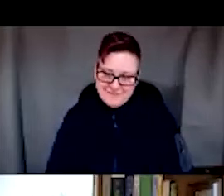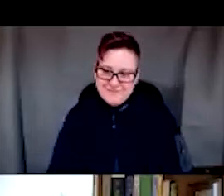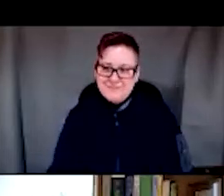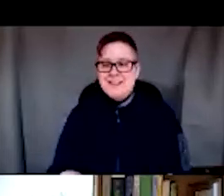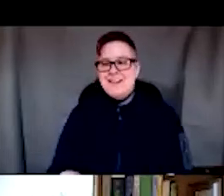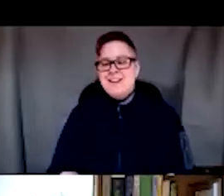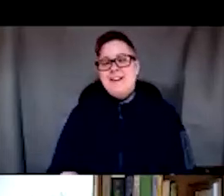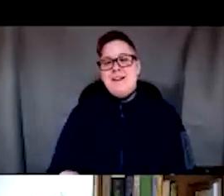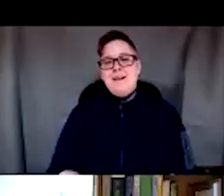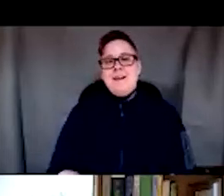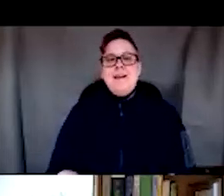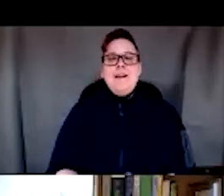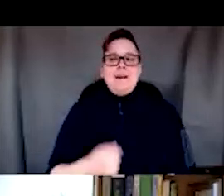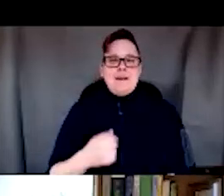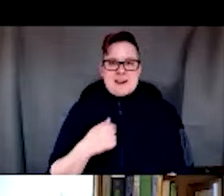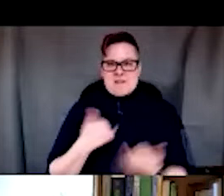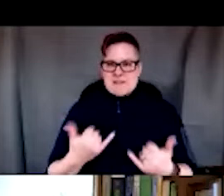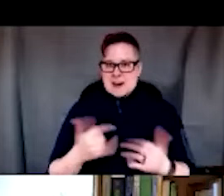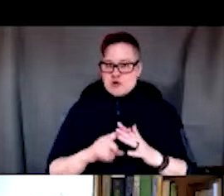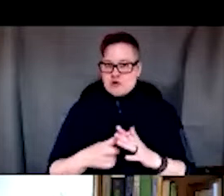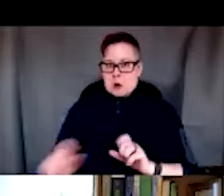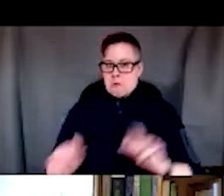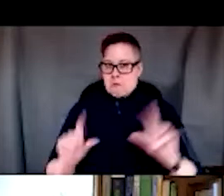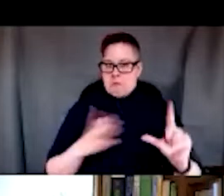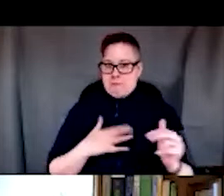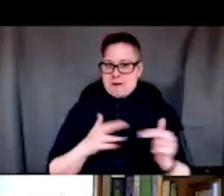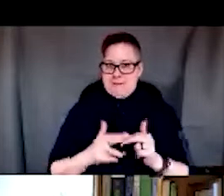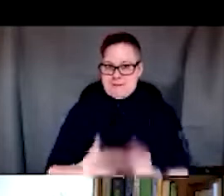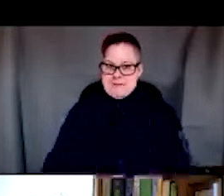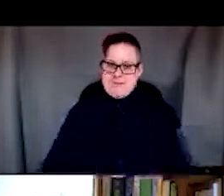I am going to start by sharing my screen.